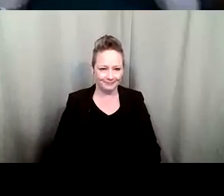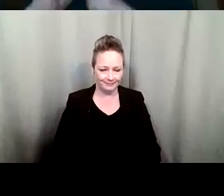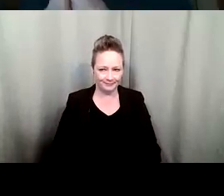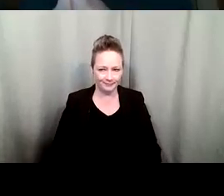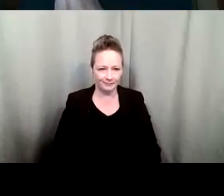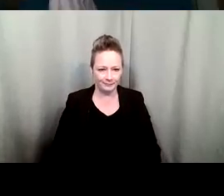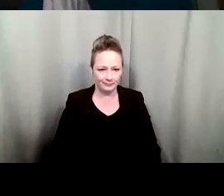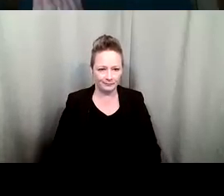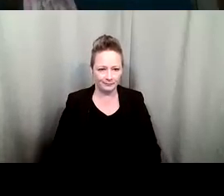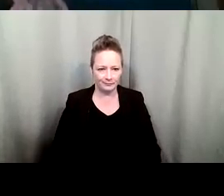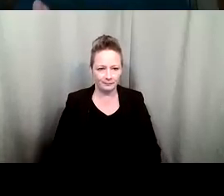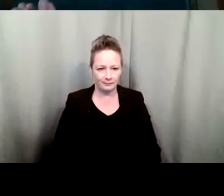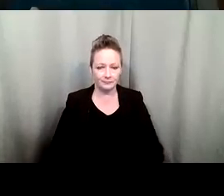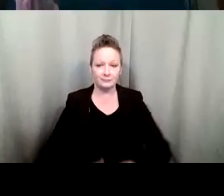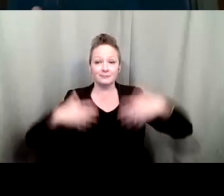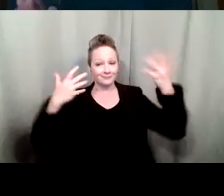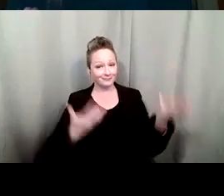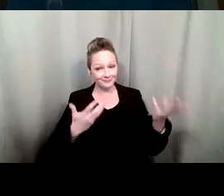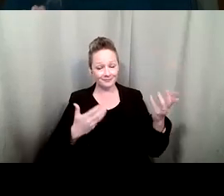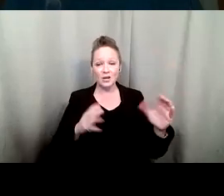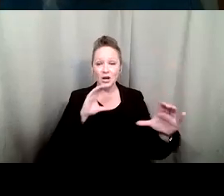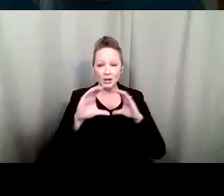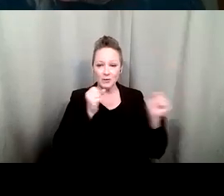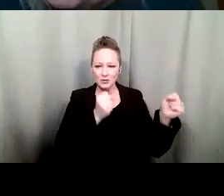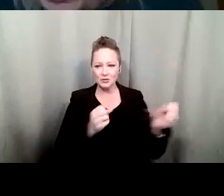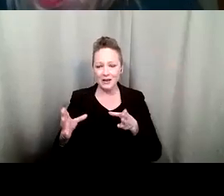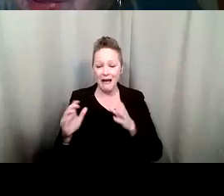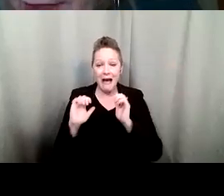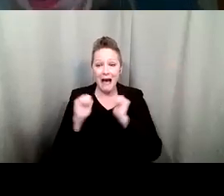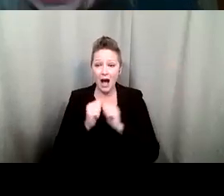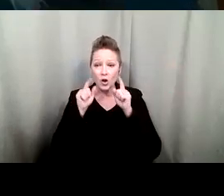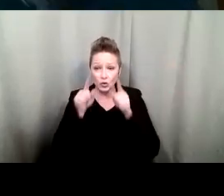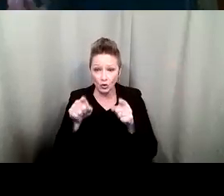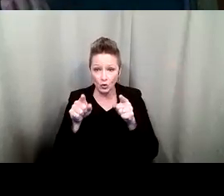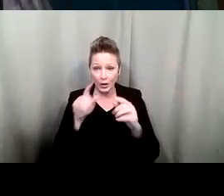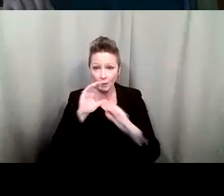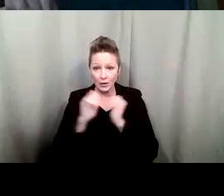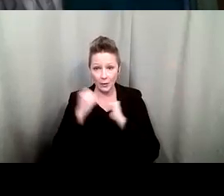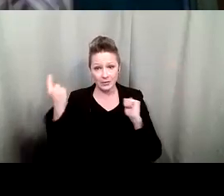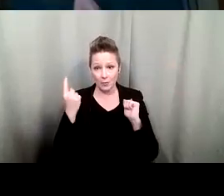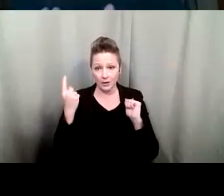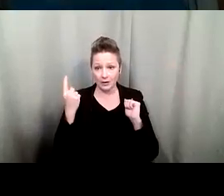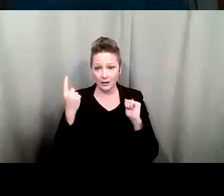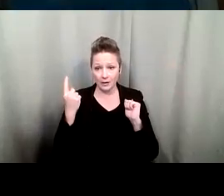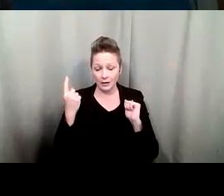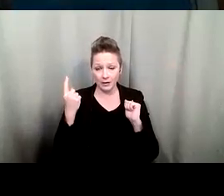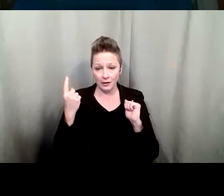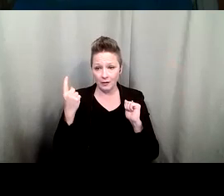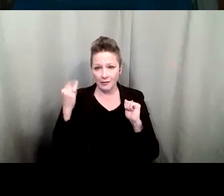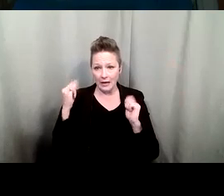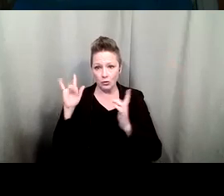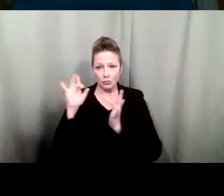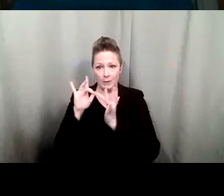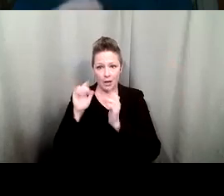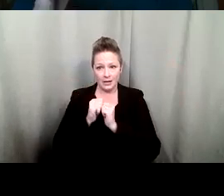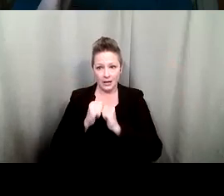and this brings us to communication strategies how are you going to communicate with somebody that you come in contact with